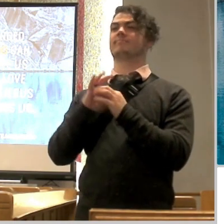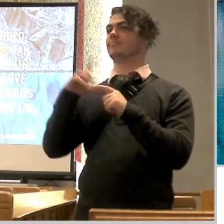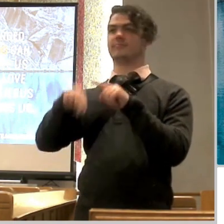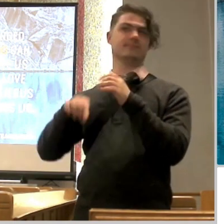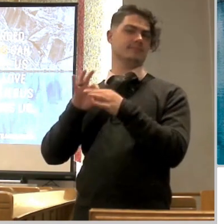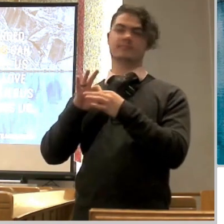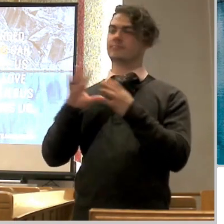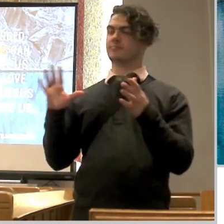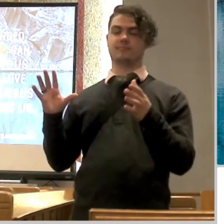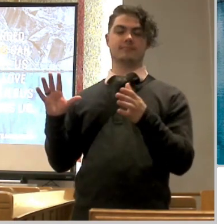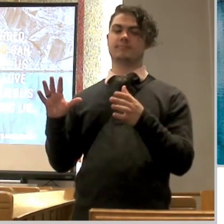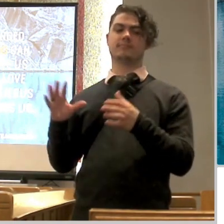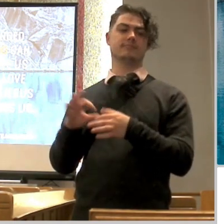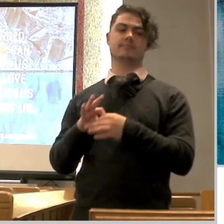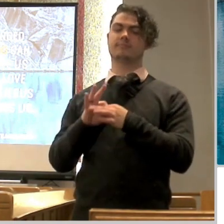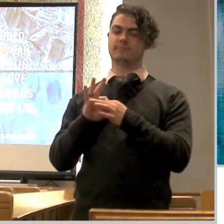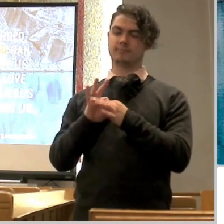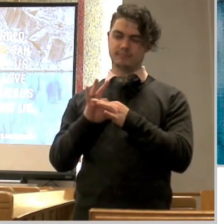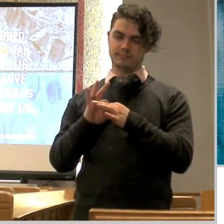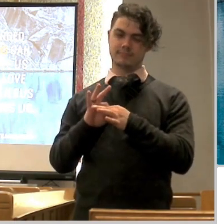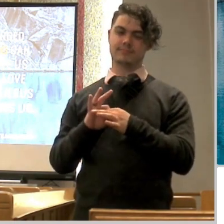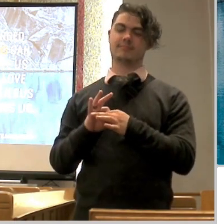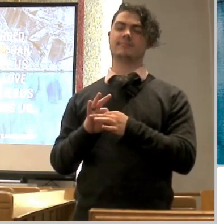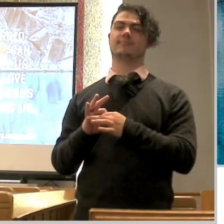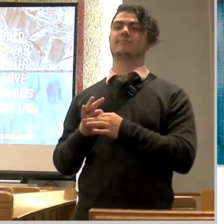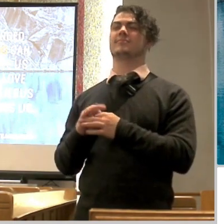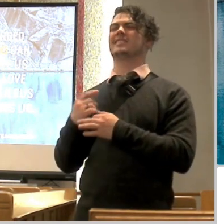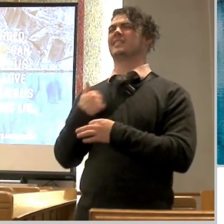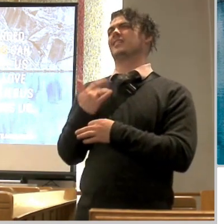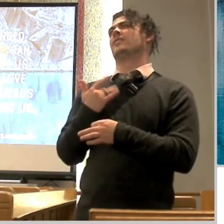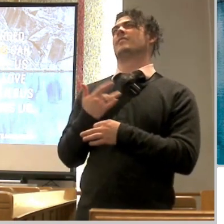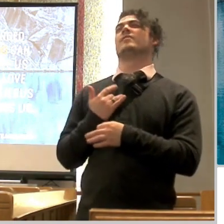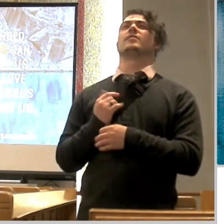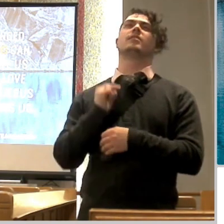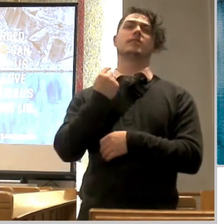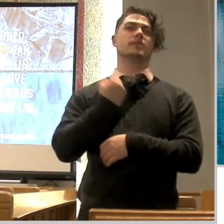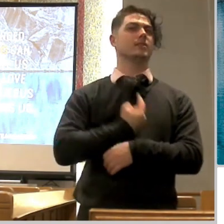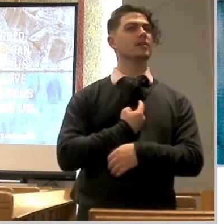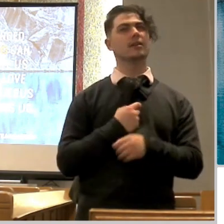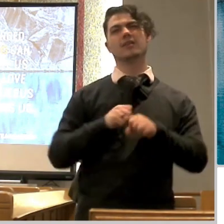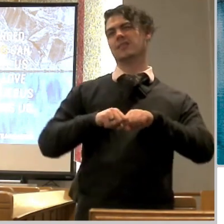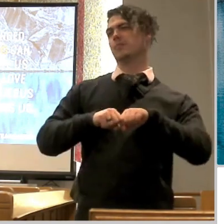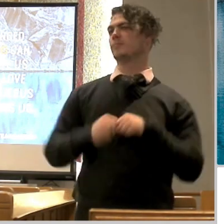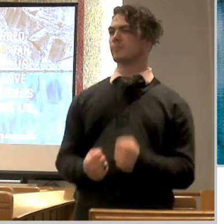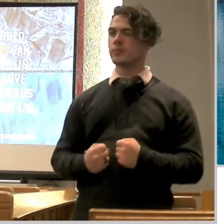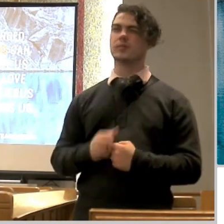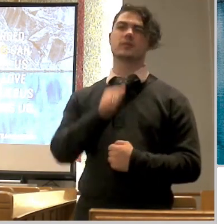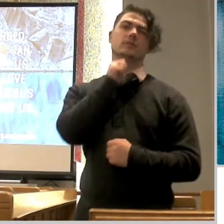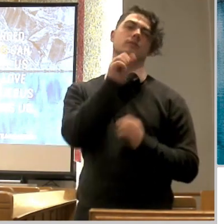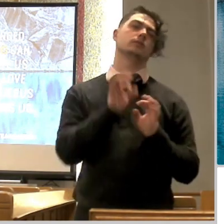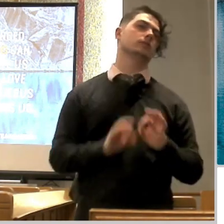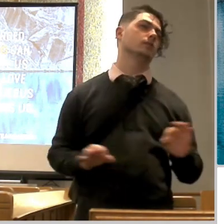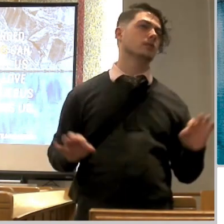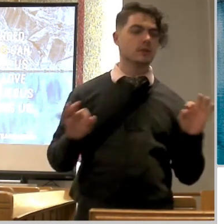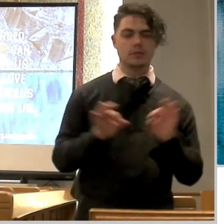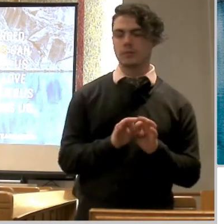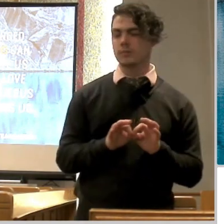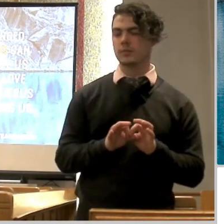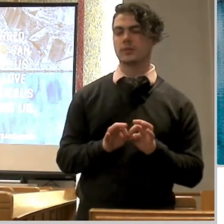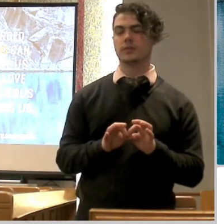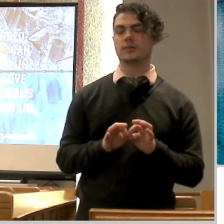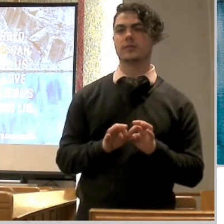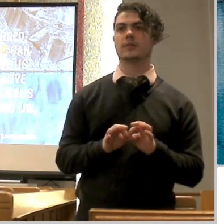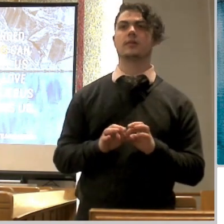that when we feel like we're unlovable when we feel like we're broken when we feel unworthy we can remind ourselves of that that there is